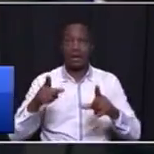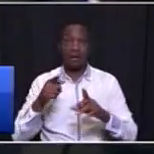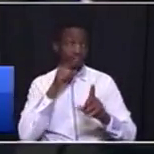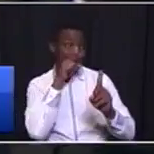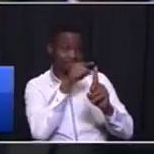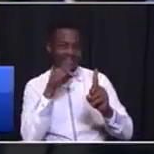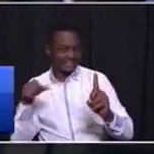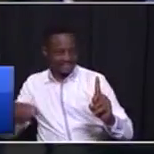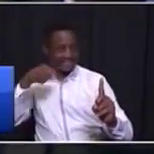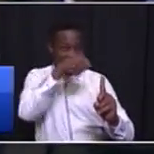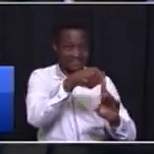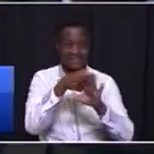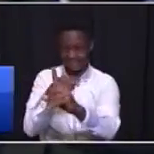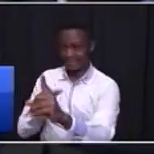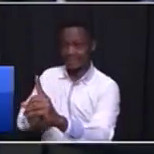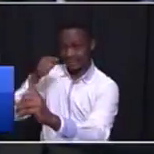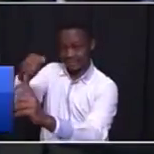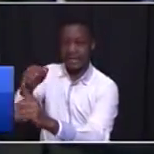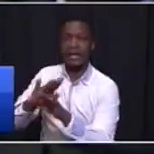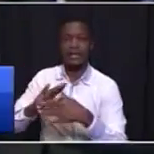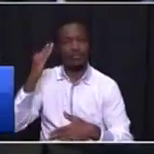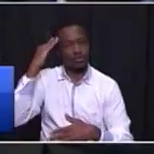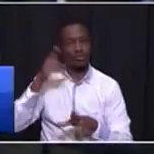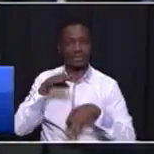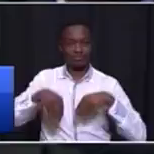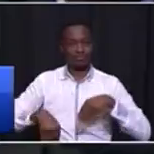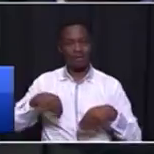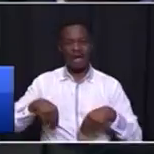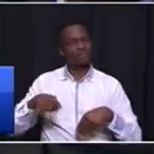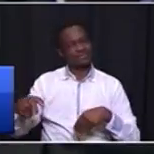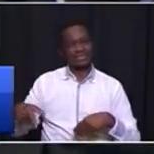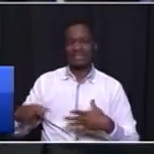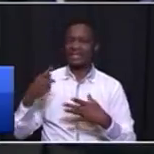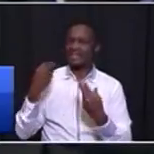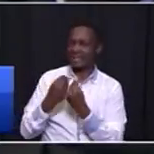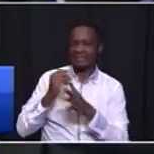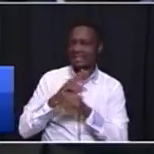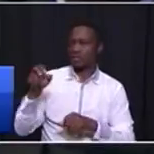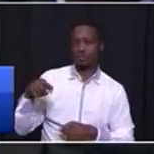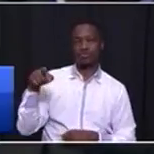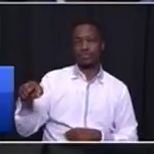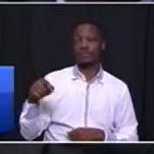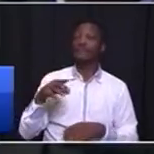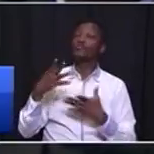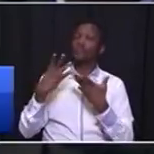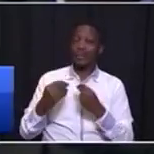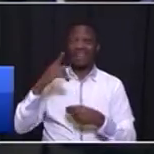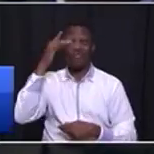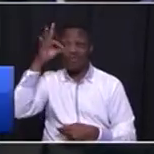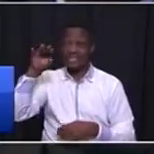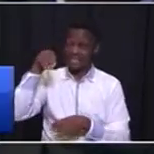fraud and corruption in our programs in social development. We have officials in social development